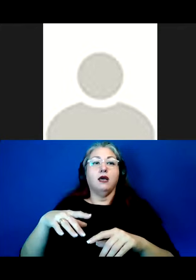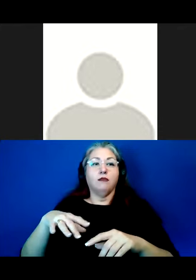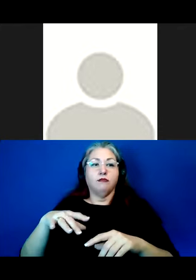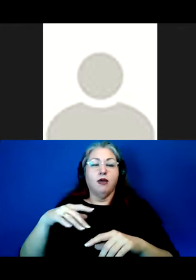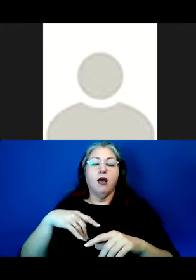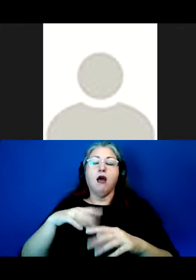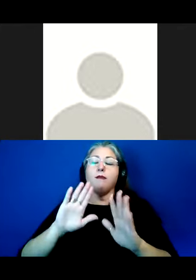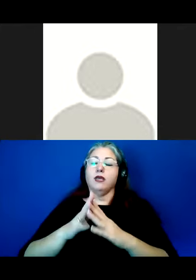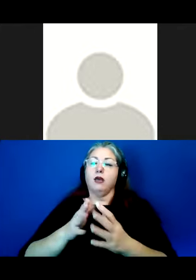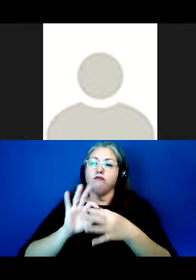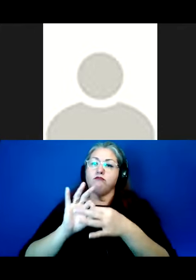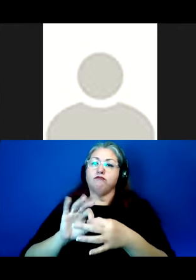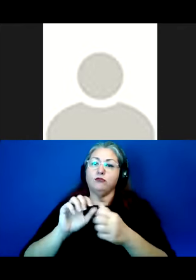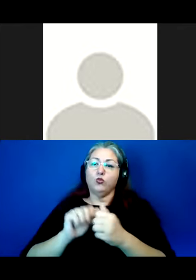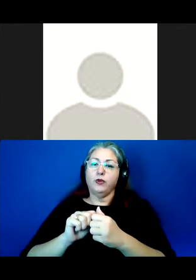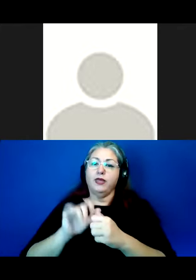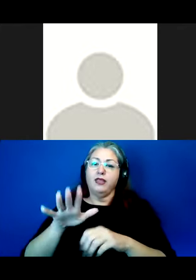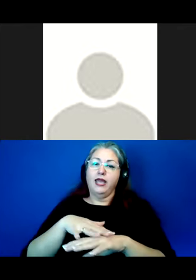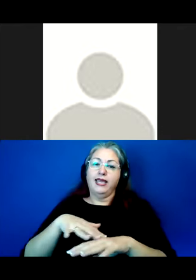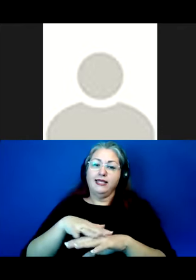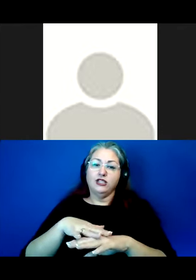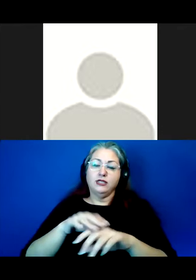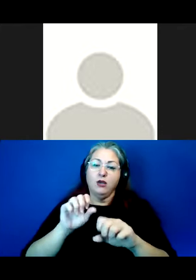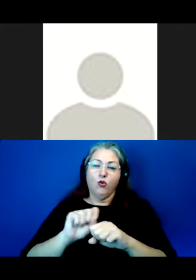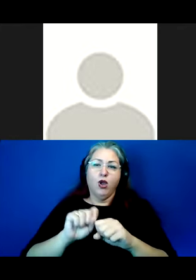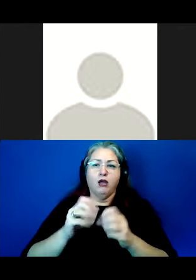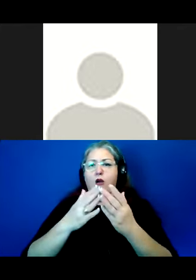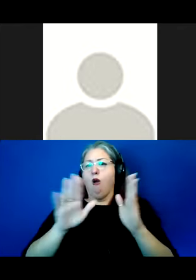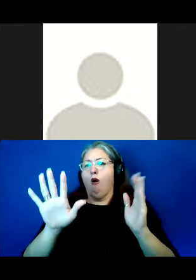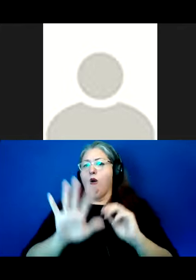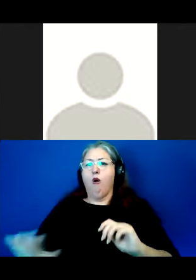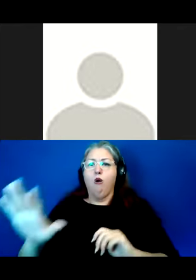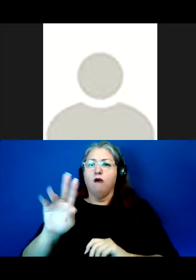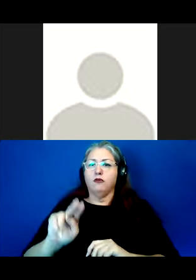engaged in indigenous language efforts more broadly across North America.